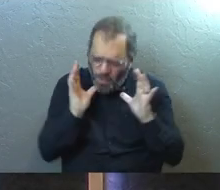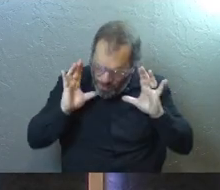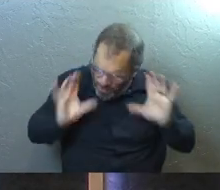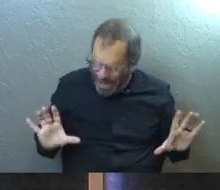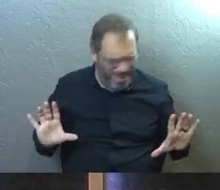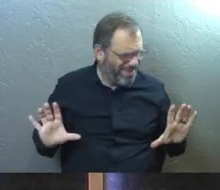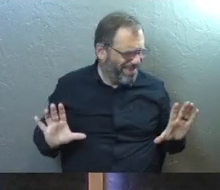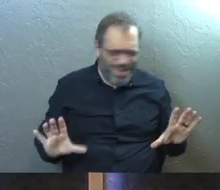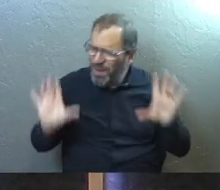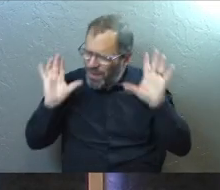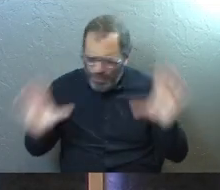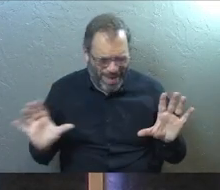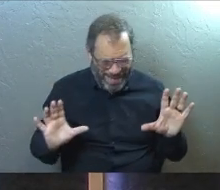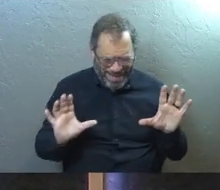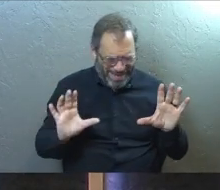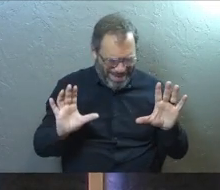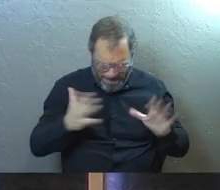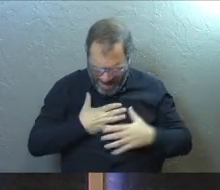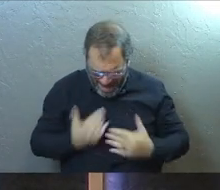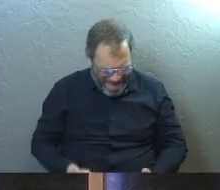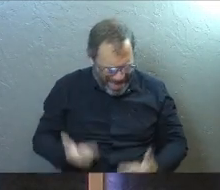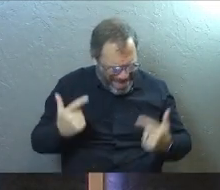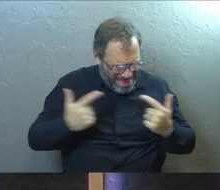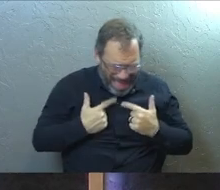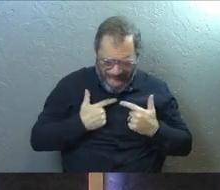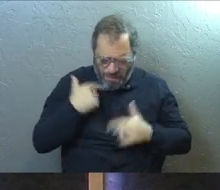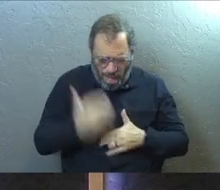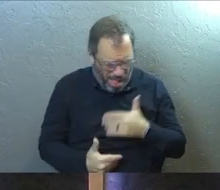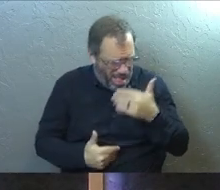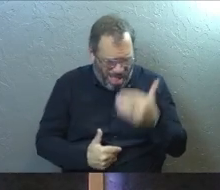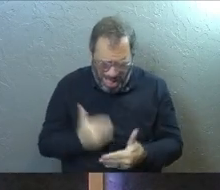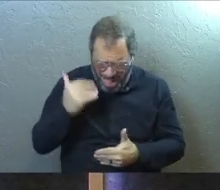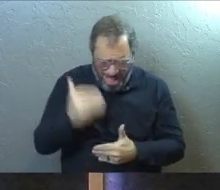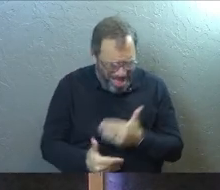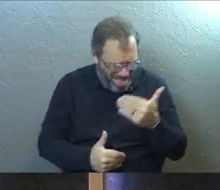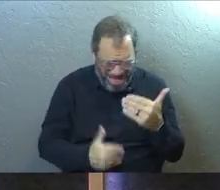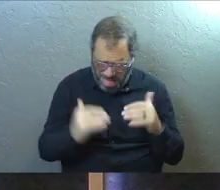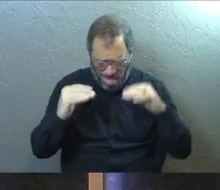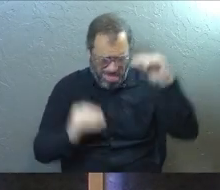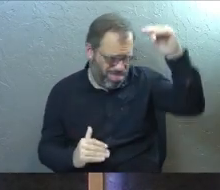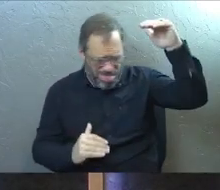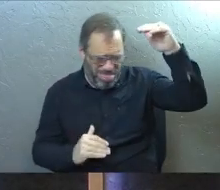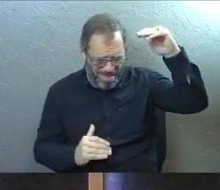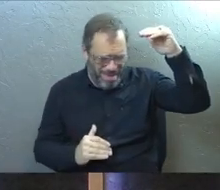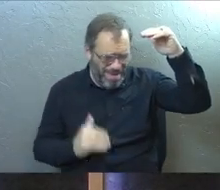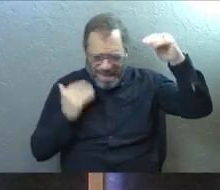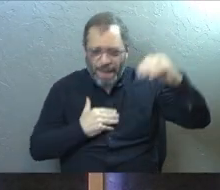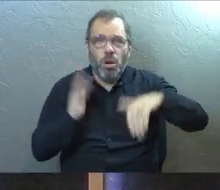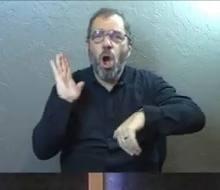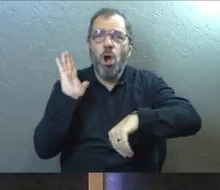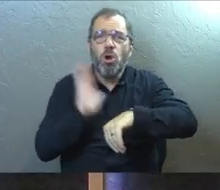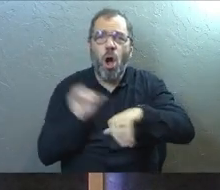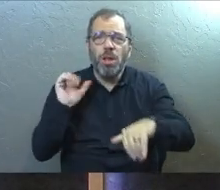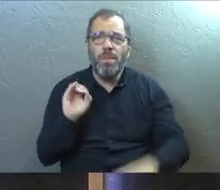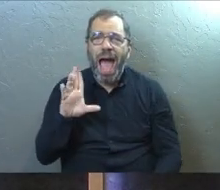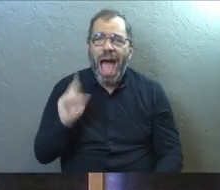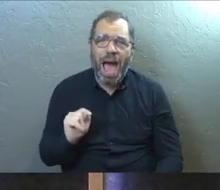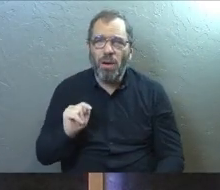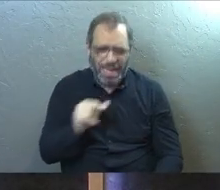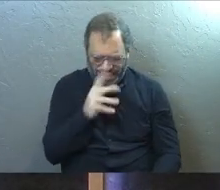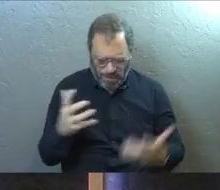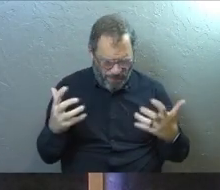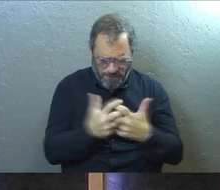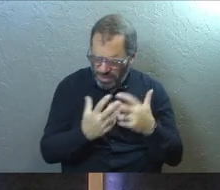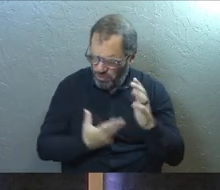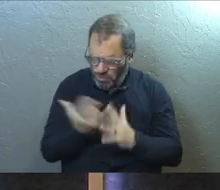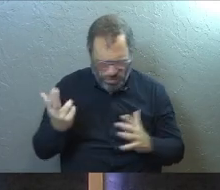hold on a second, right? Like the autopilot thoughts going through my brain right now are not right. I'm to call them out because they don't